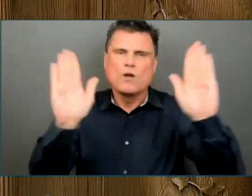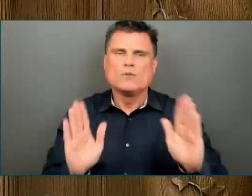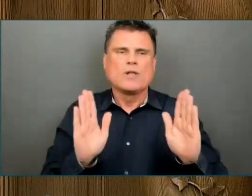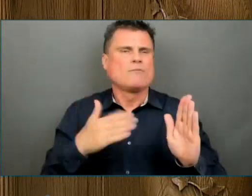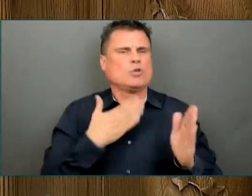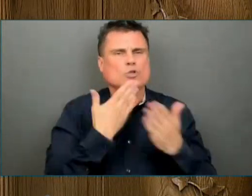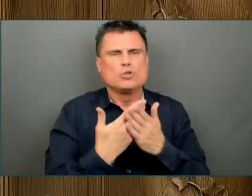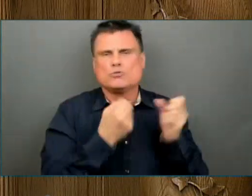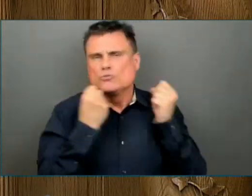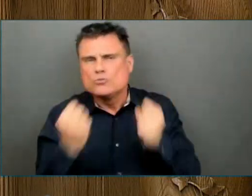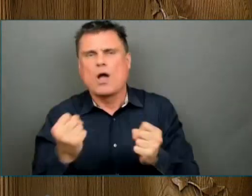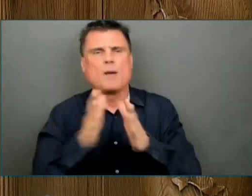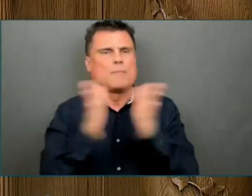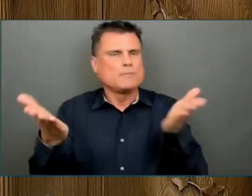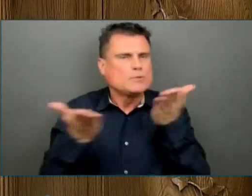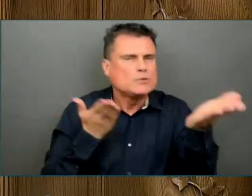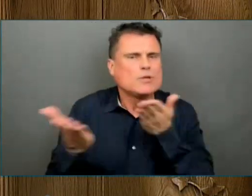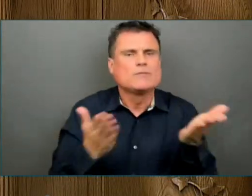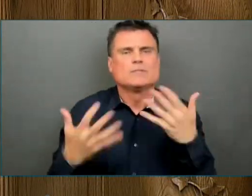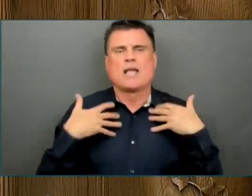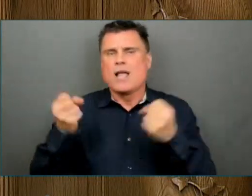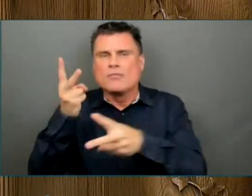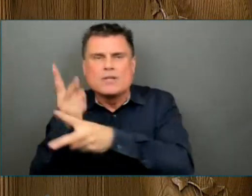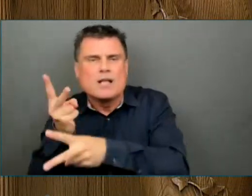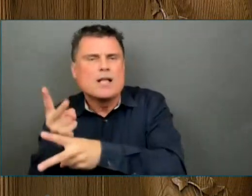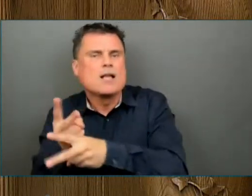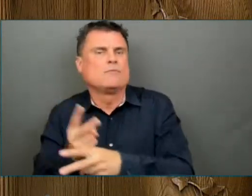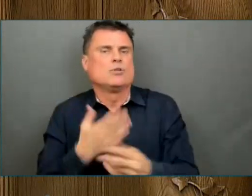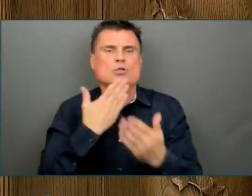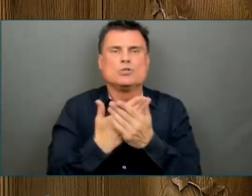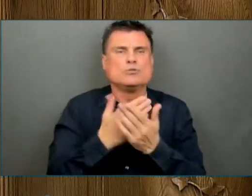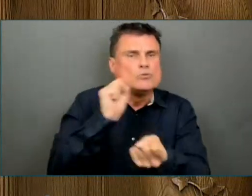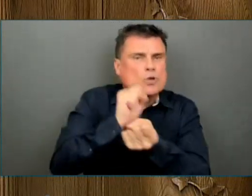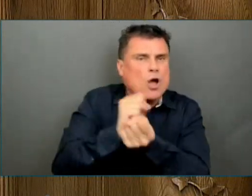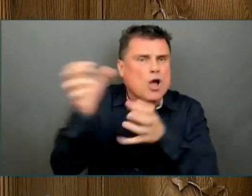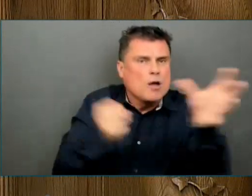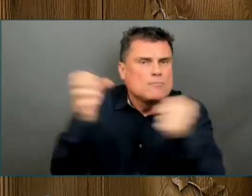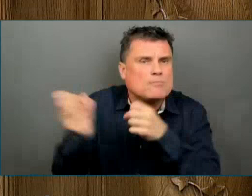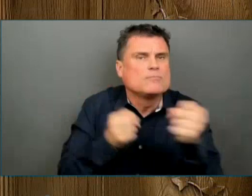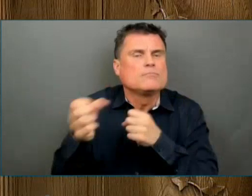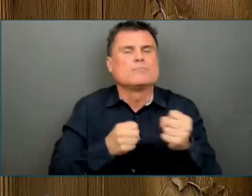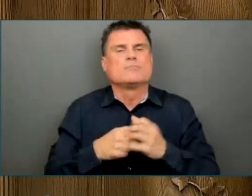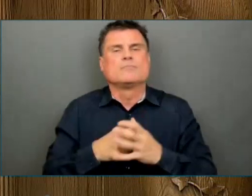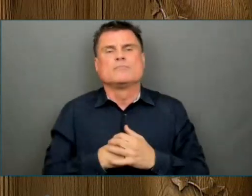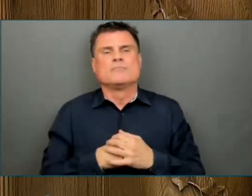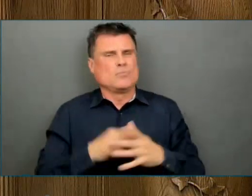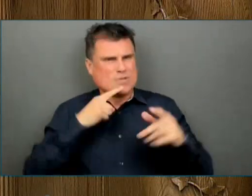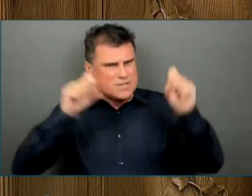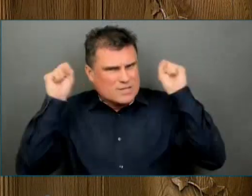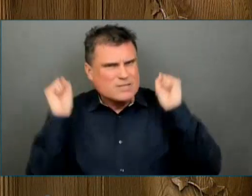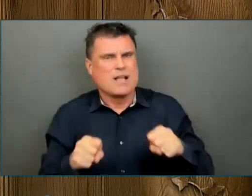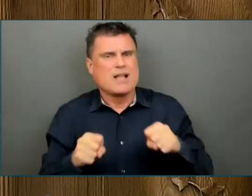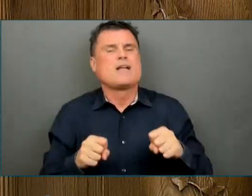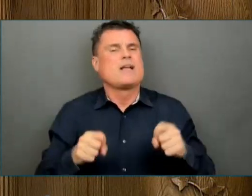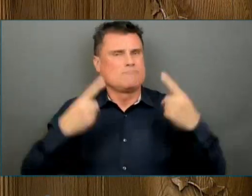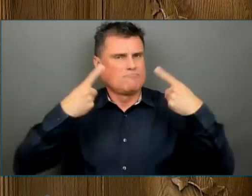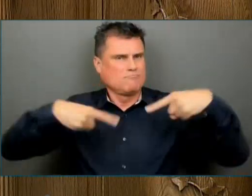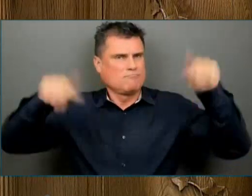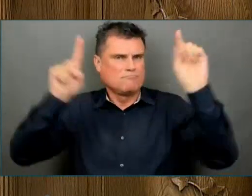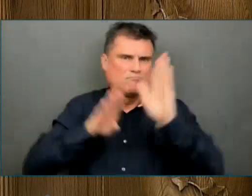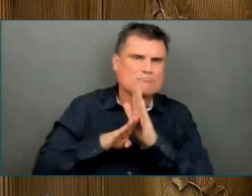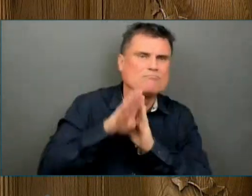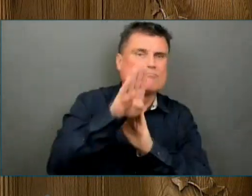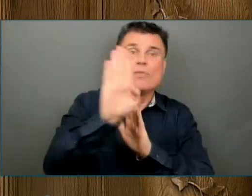good jobs that help us meet the challenges of today and tomorrow. And where we always work in partnership with Indigenous peoples